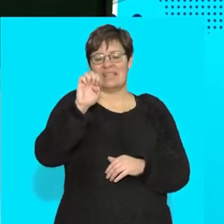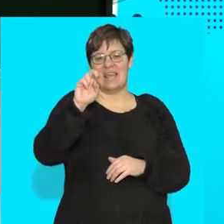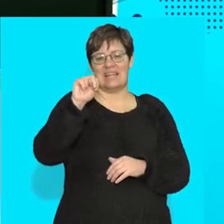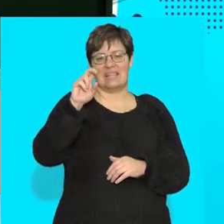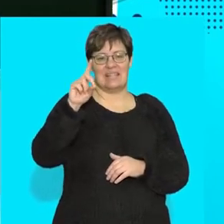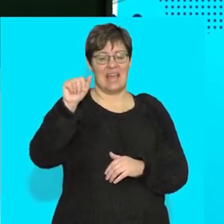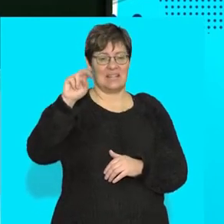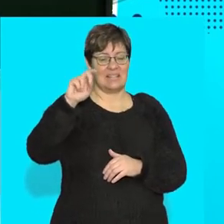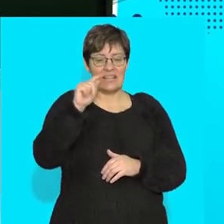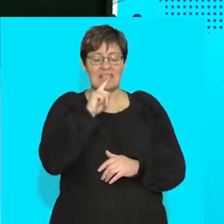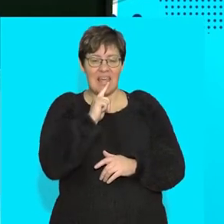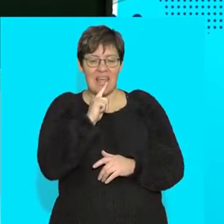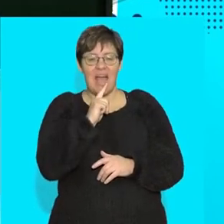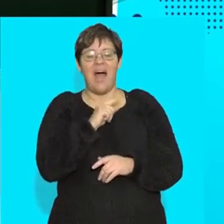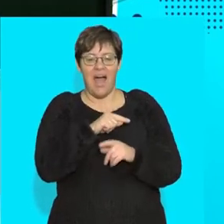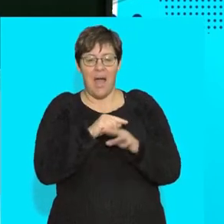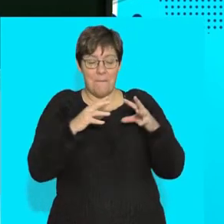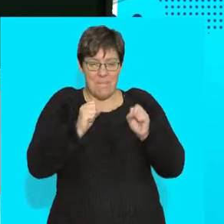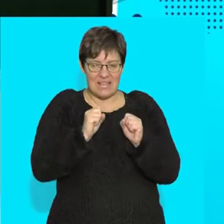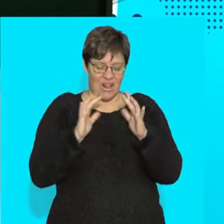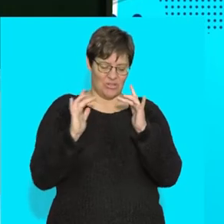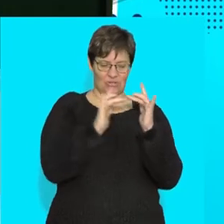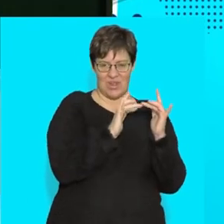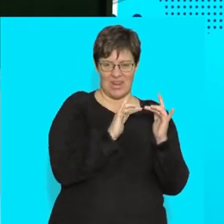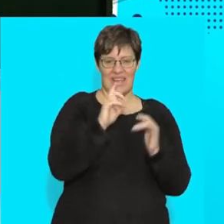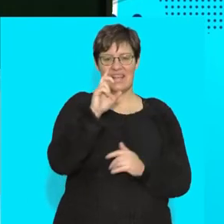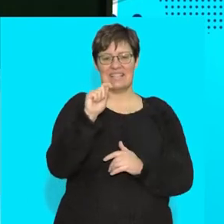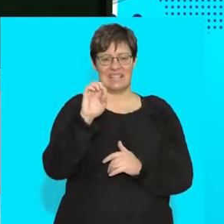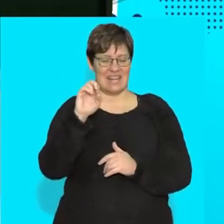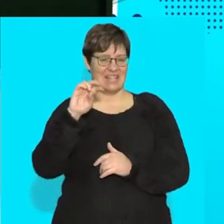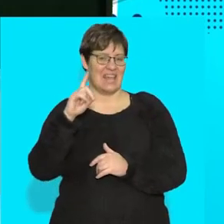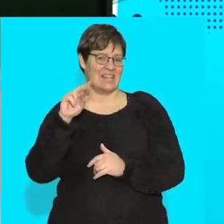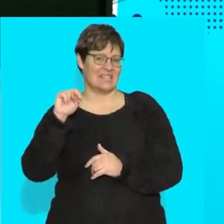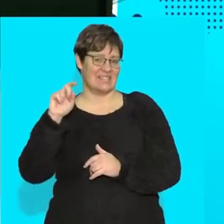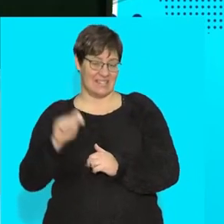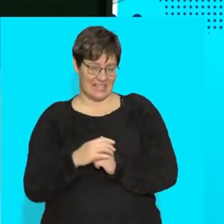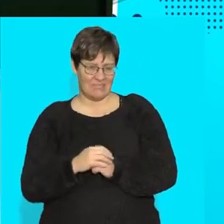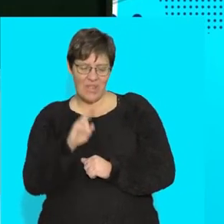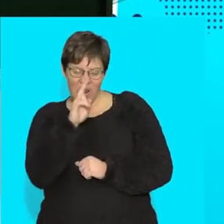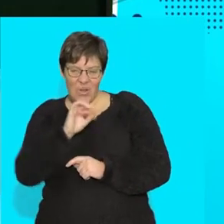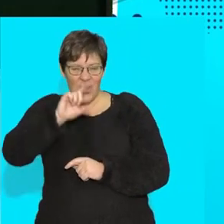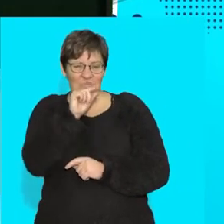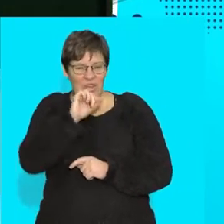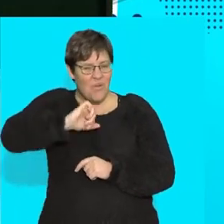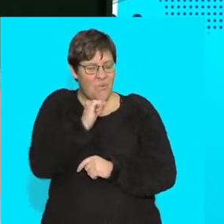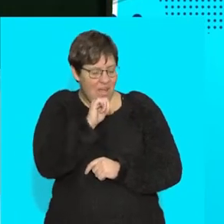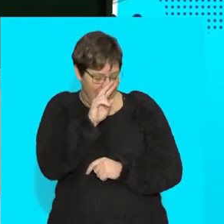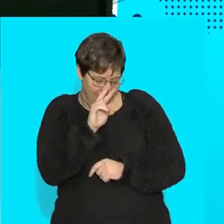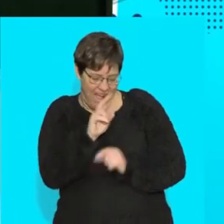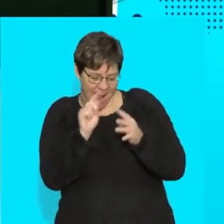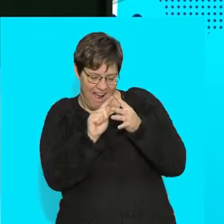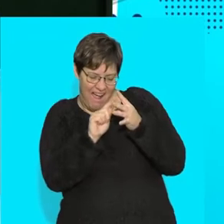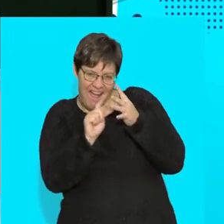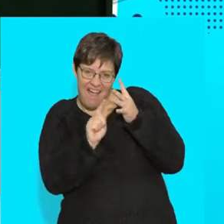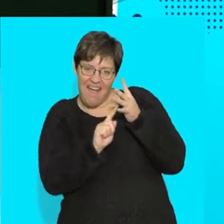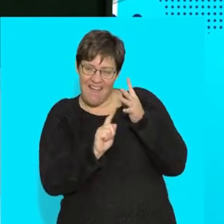see the muscle joins the tendon to it. So pretty much looking at your chicken wing, you can see all of